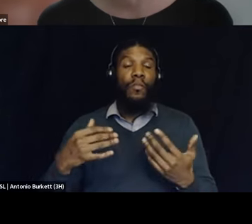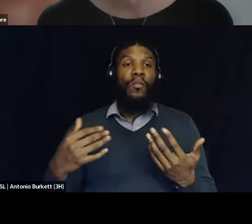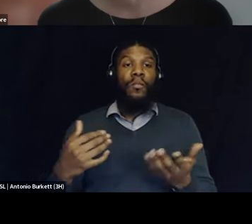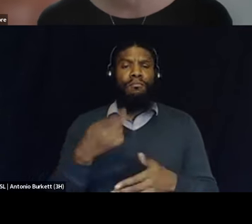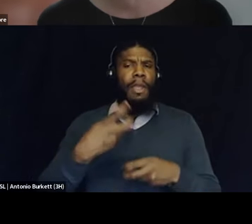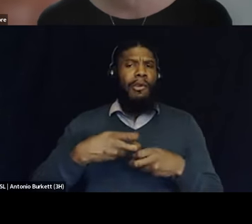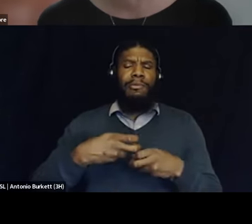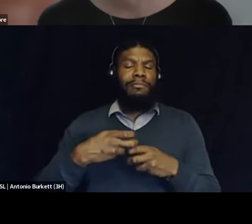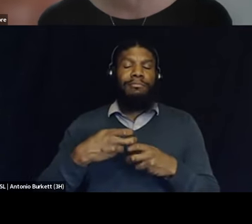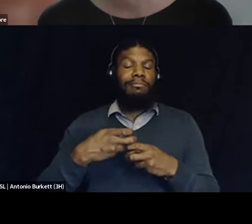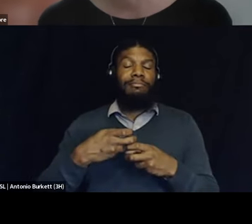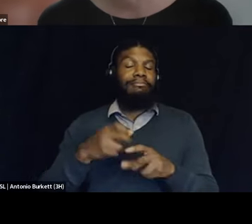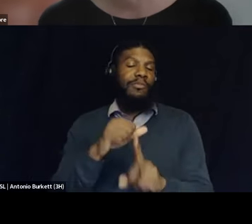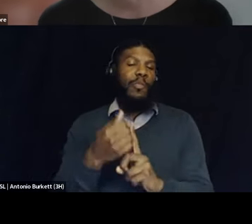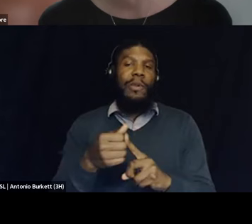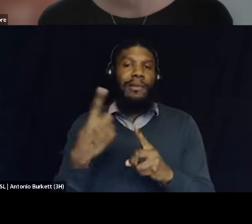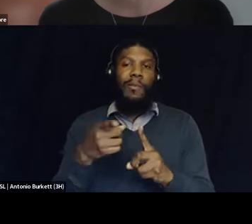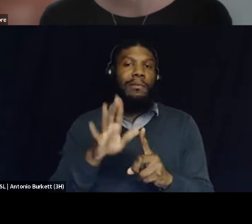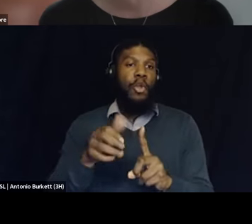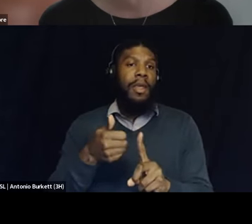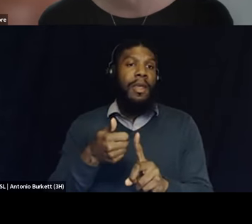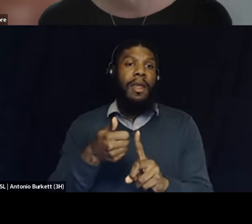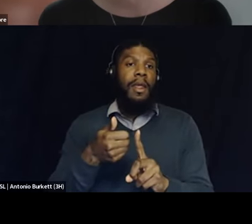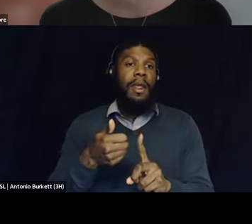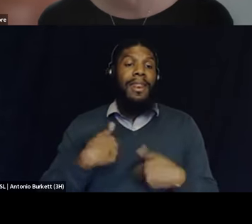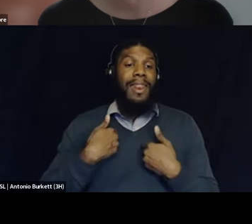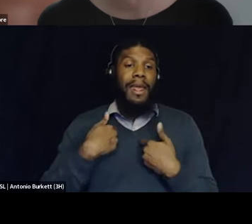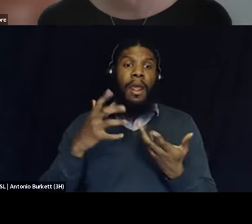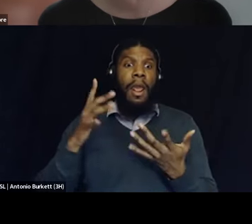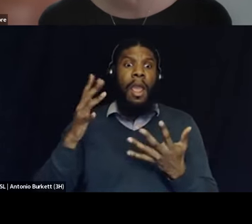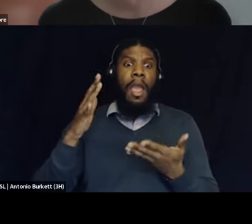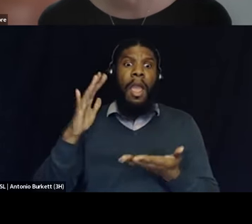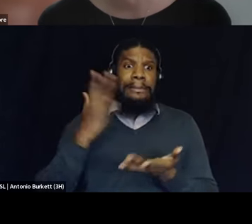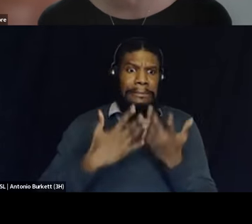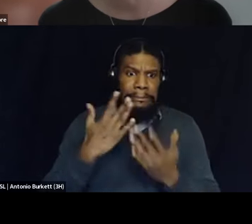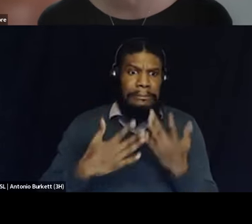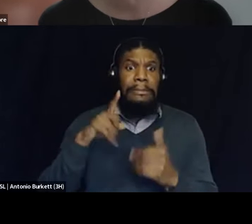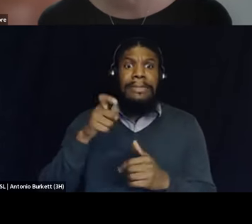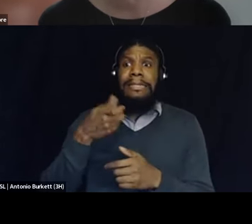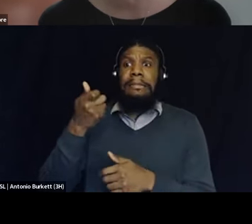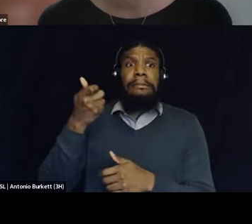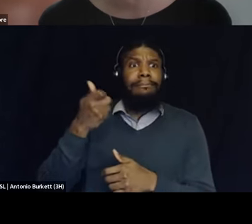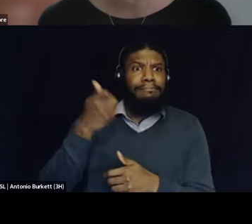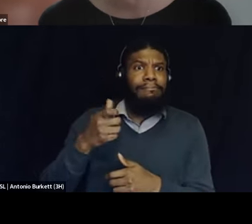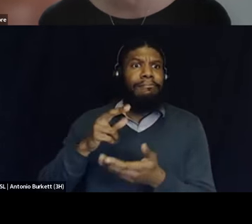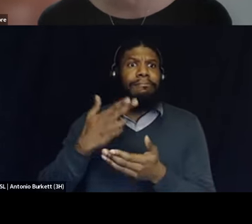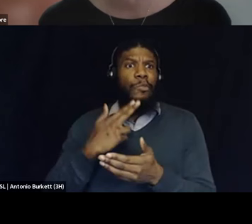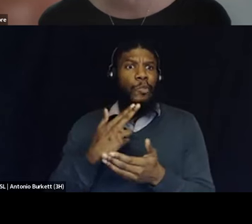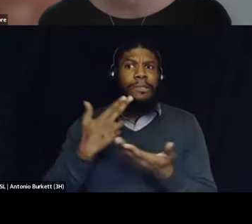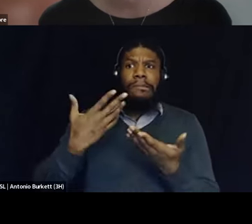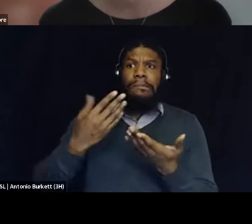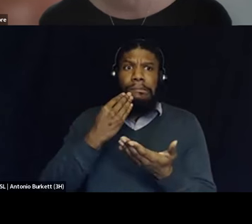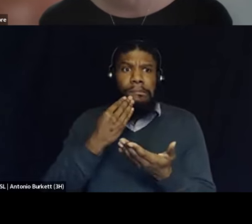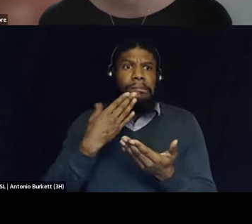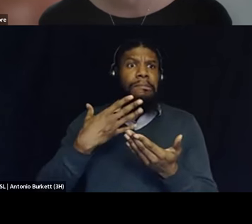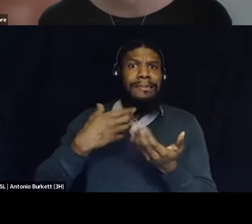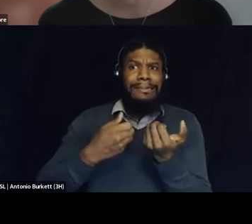in somebody's life can lead them to having to access that nutritional assistance you know saying like i need help to be able